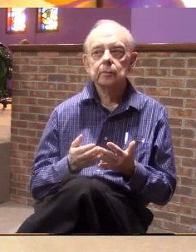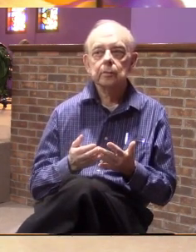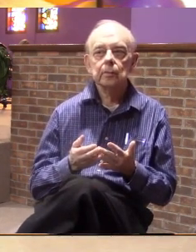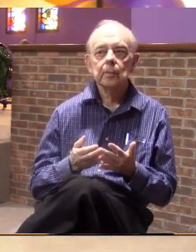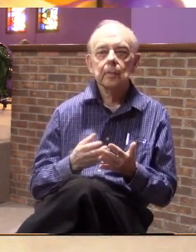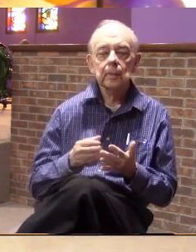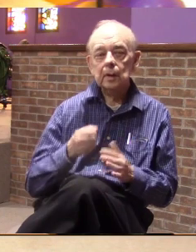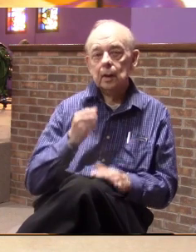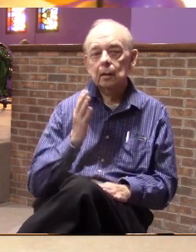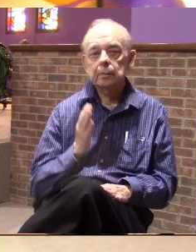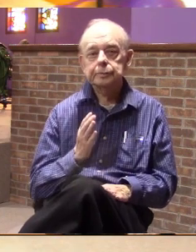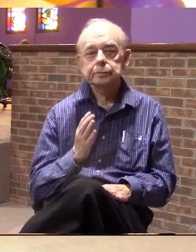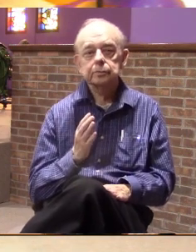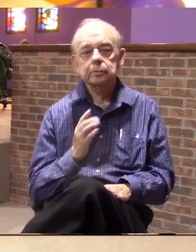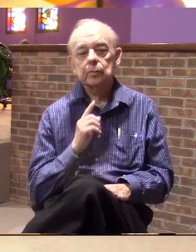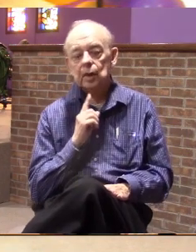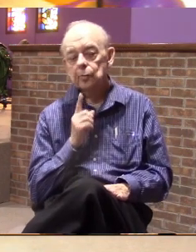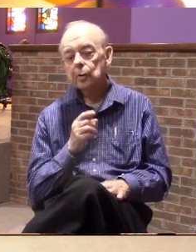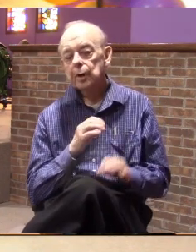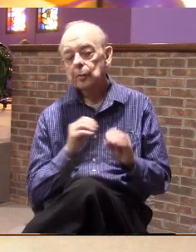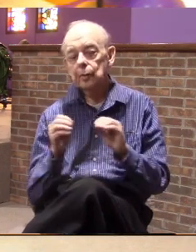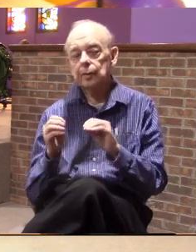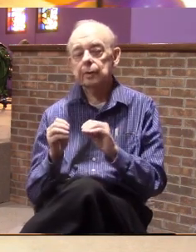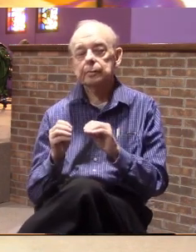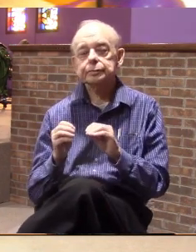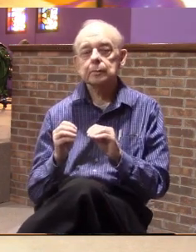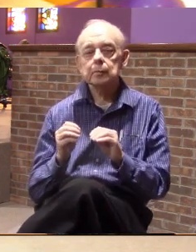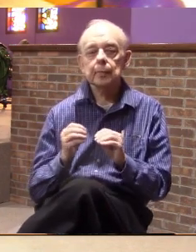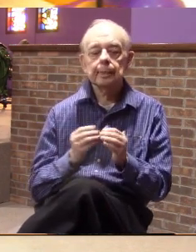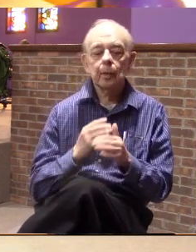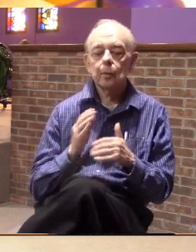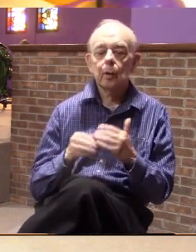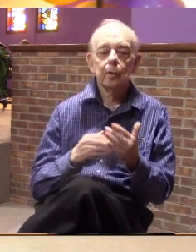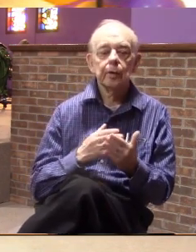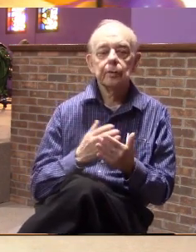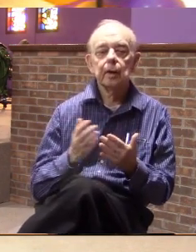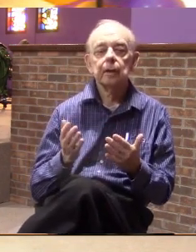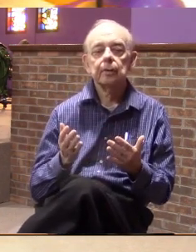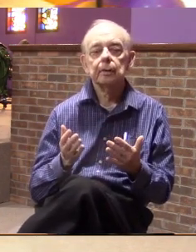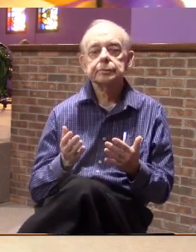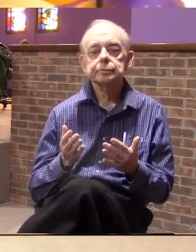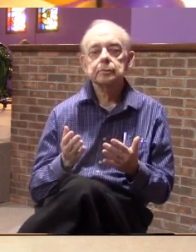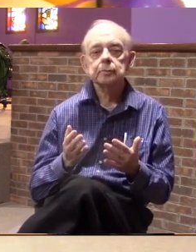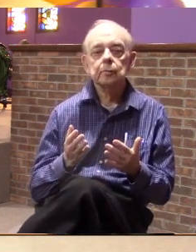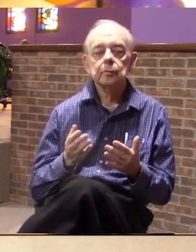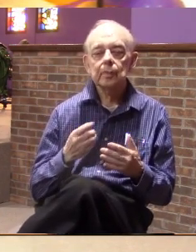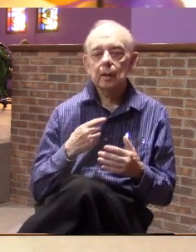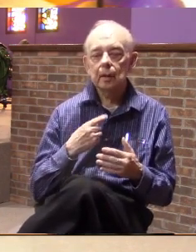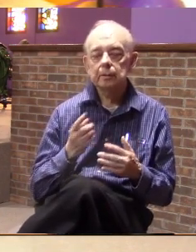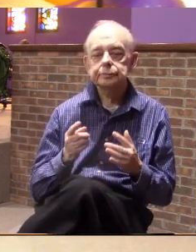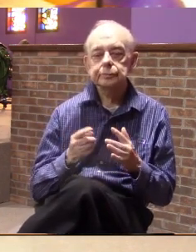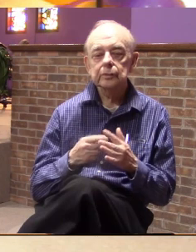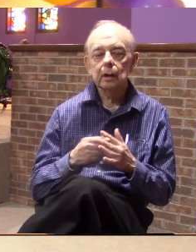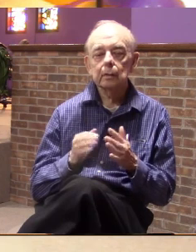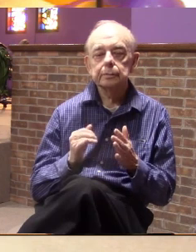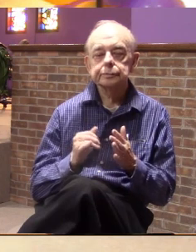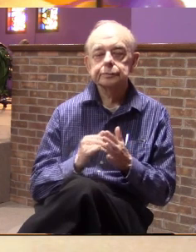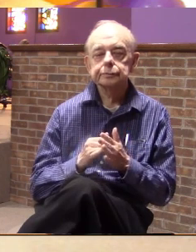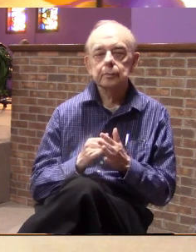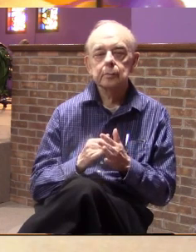and God has been on the move through all of this. So let me start this